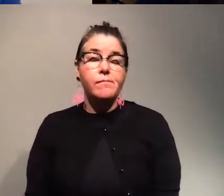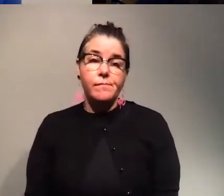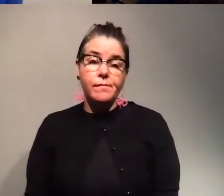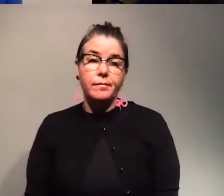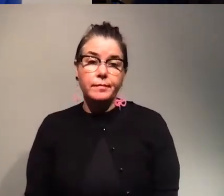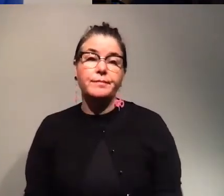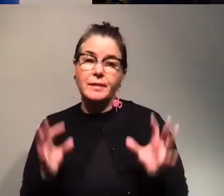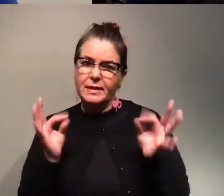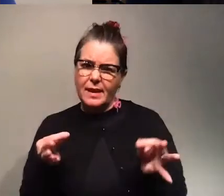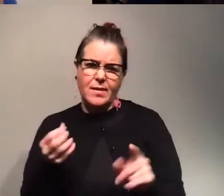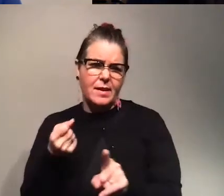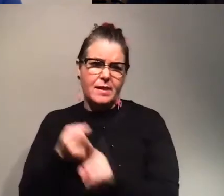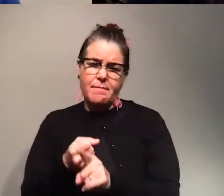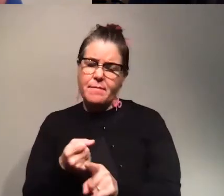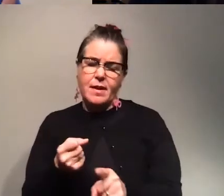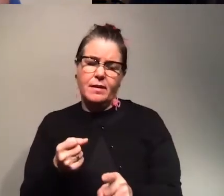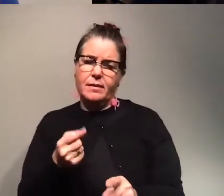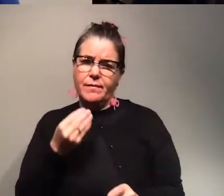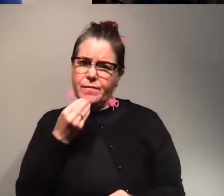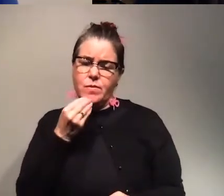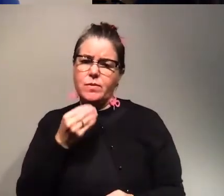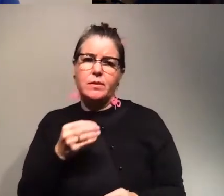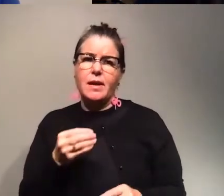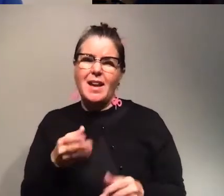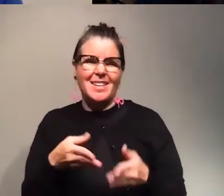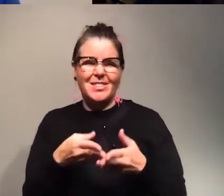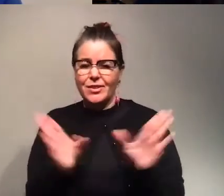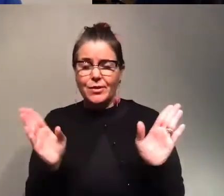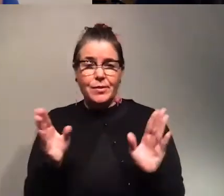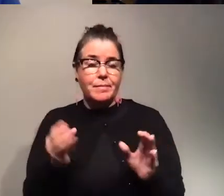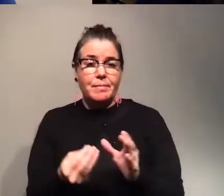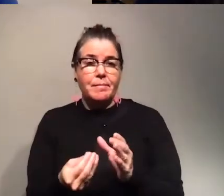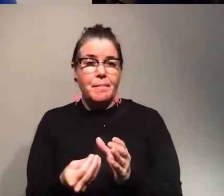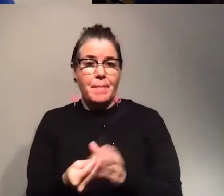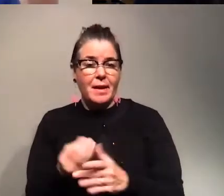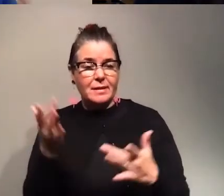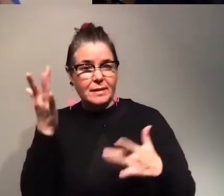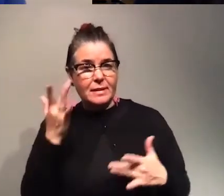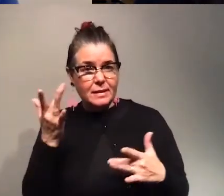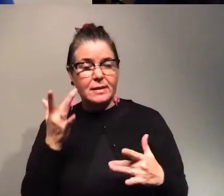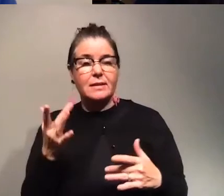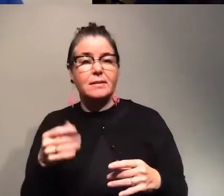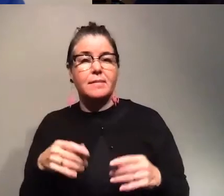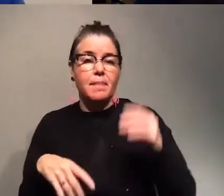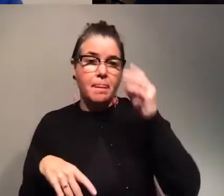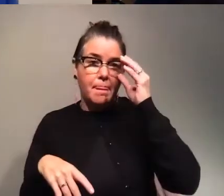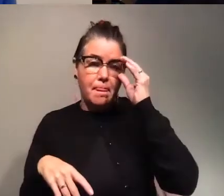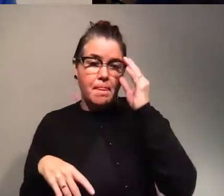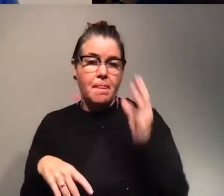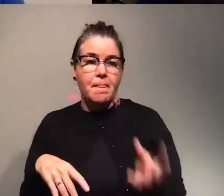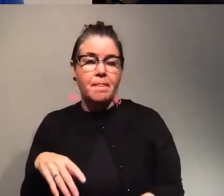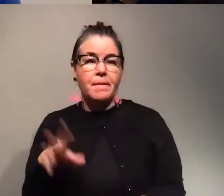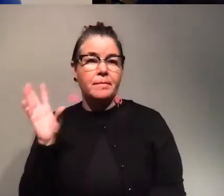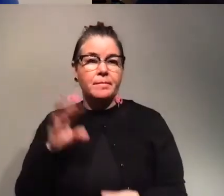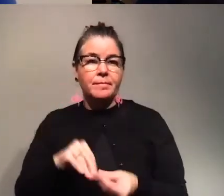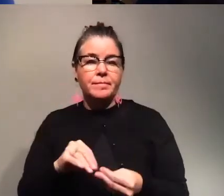definitely affect the security and in general you know plant uh plant diseases and pests all together can cause up